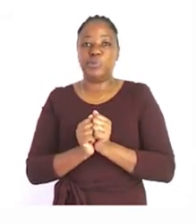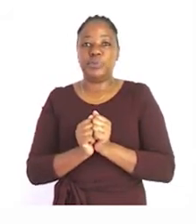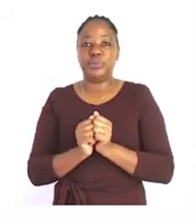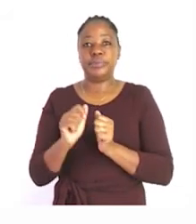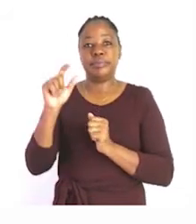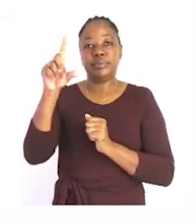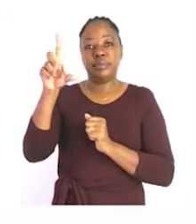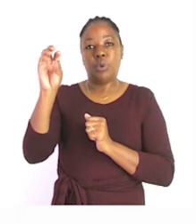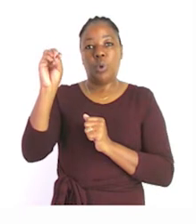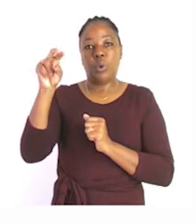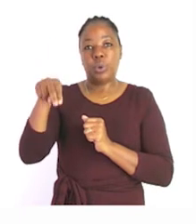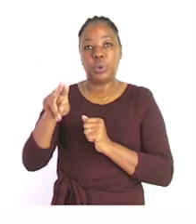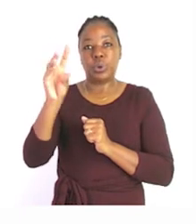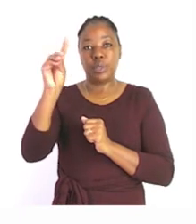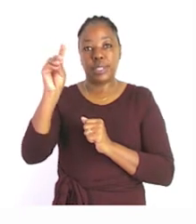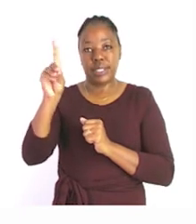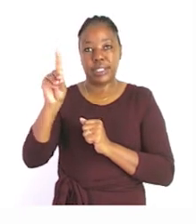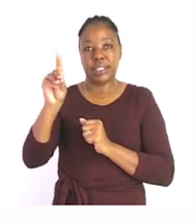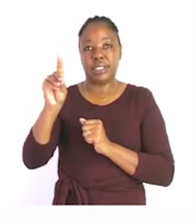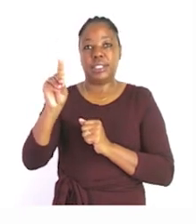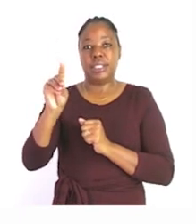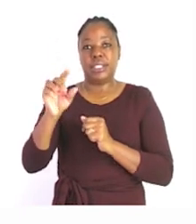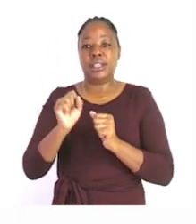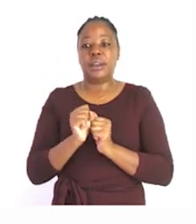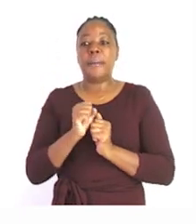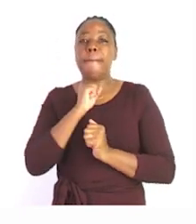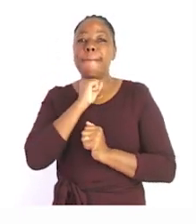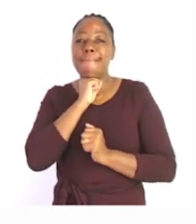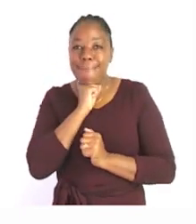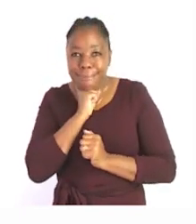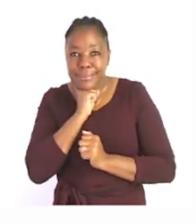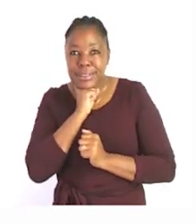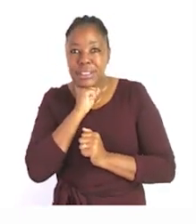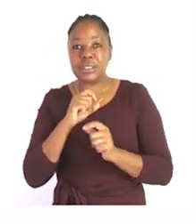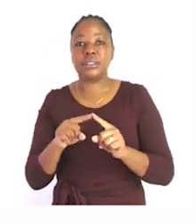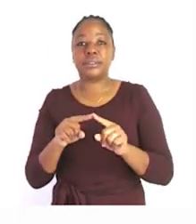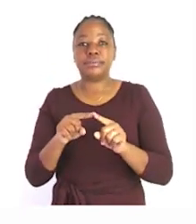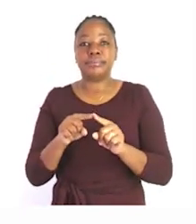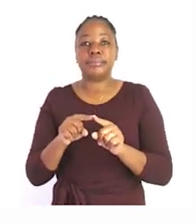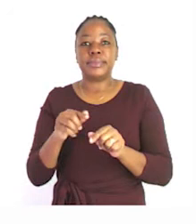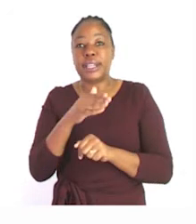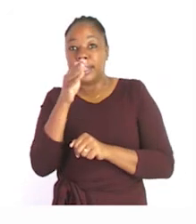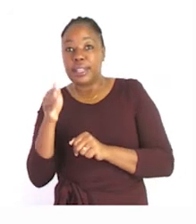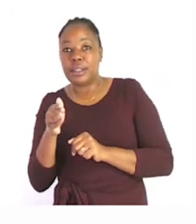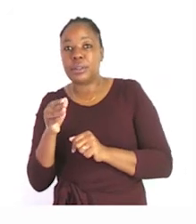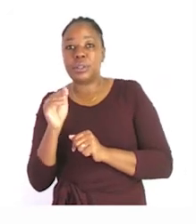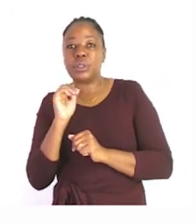but we didn't know that they were antonyms for example loud can mean soft